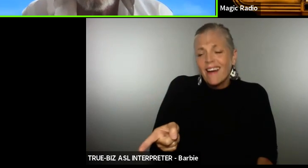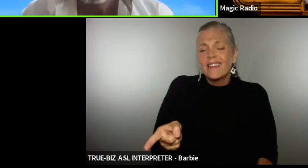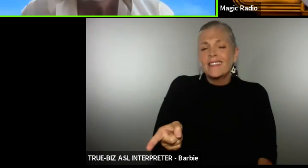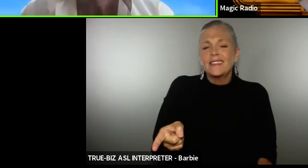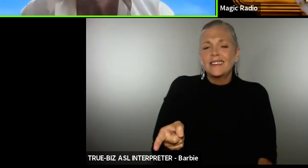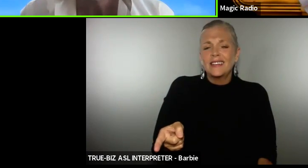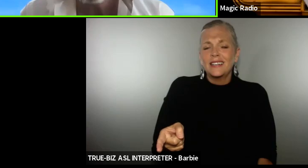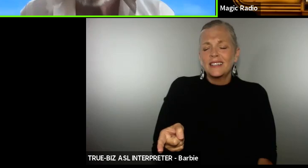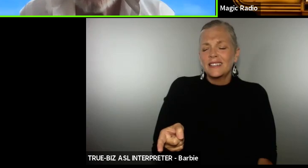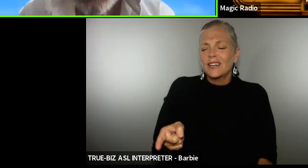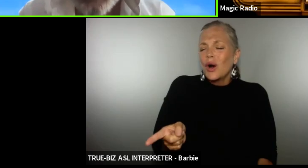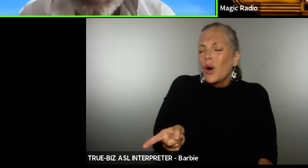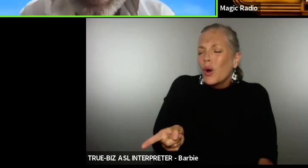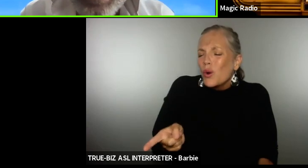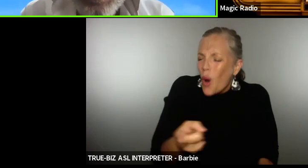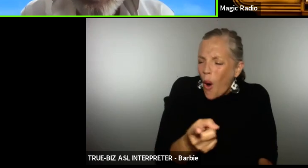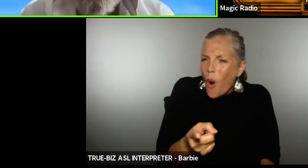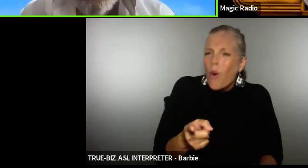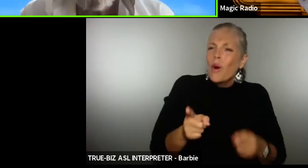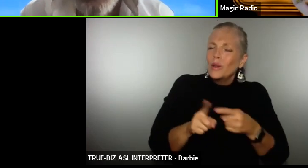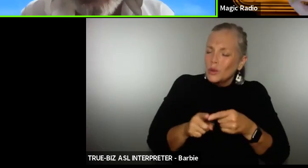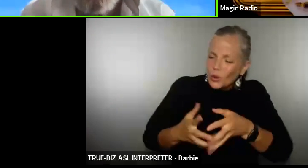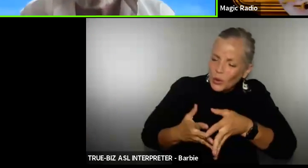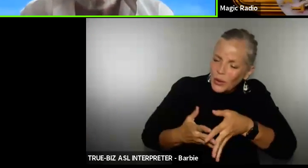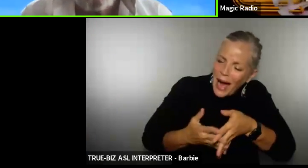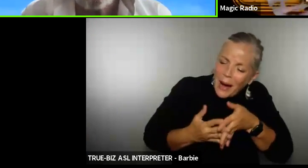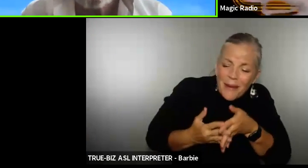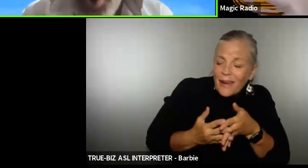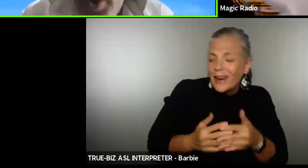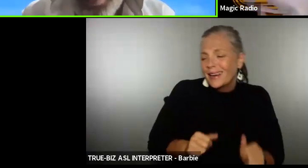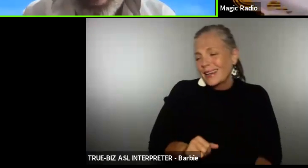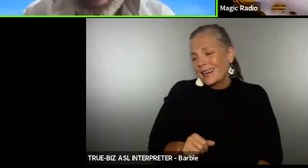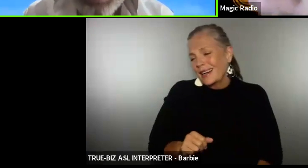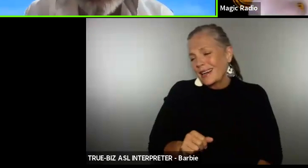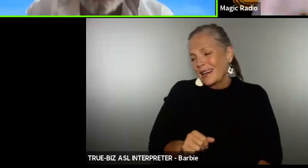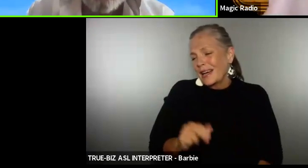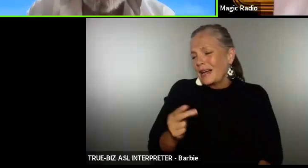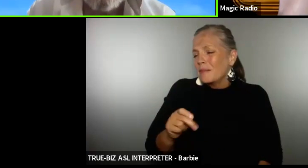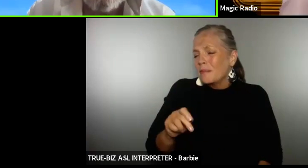go to America Piotr will you go